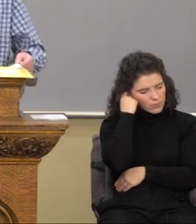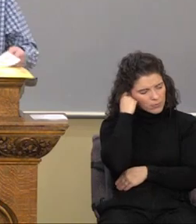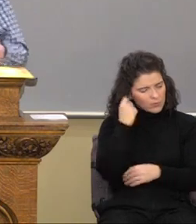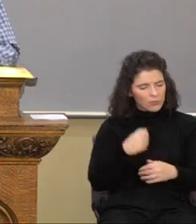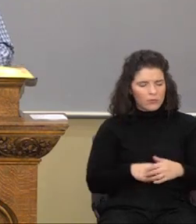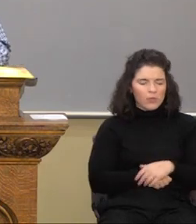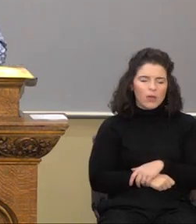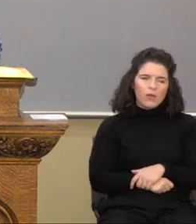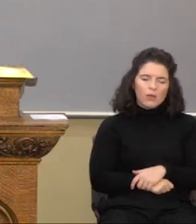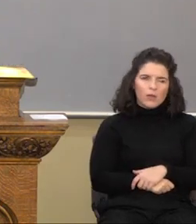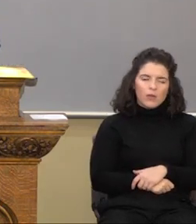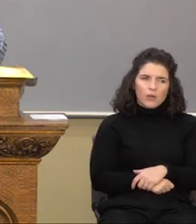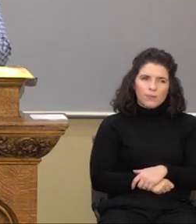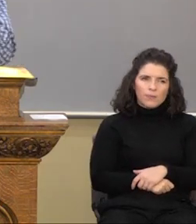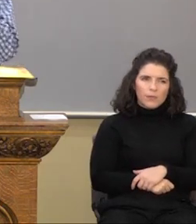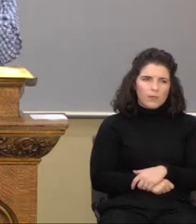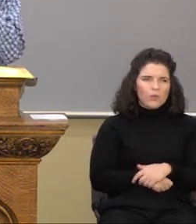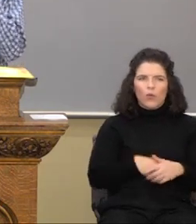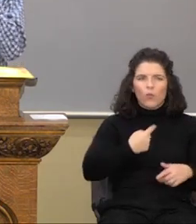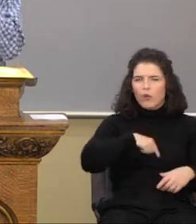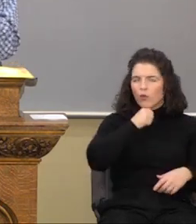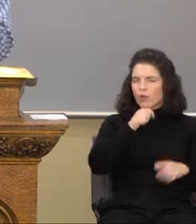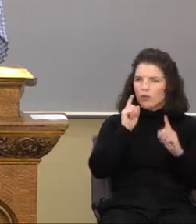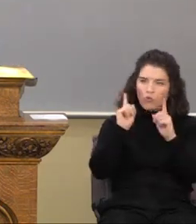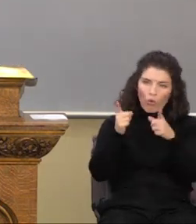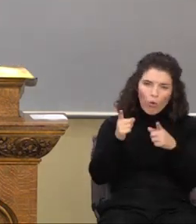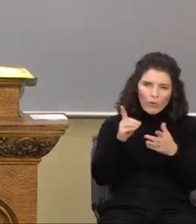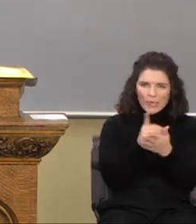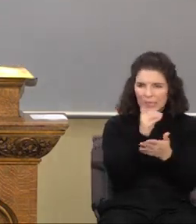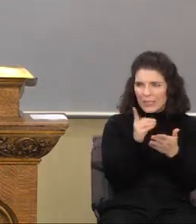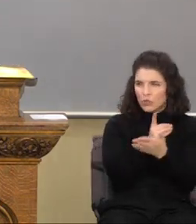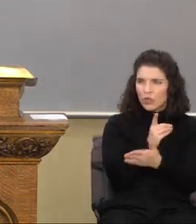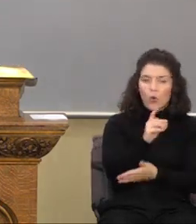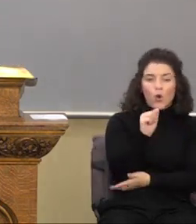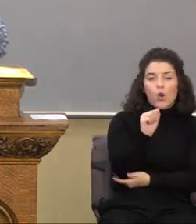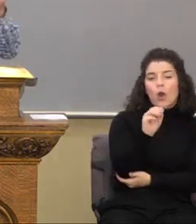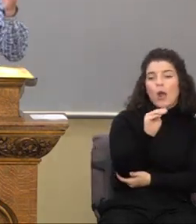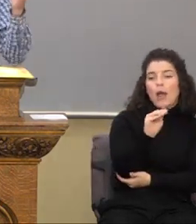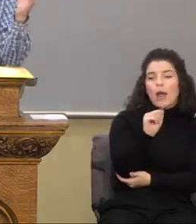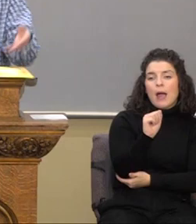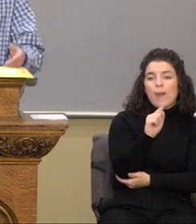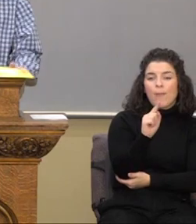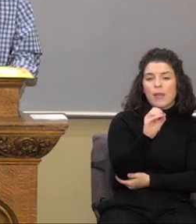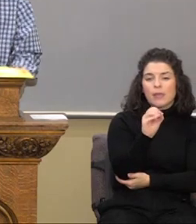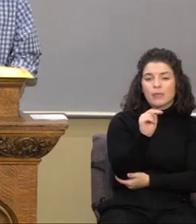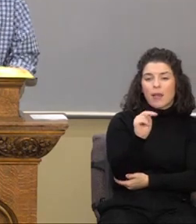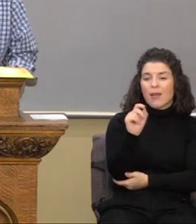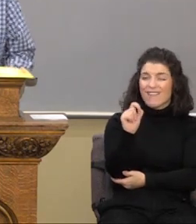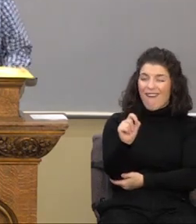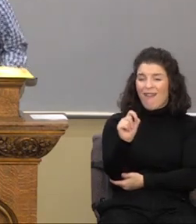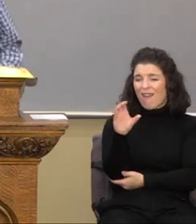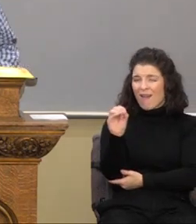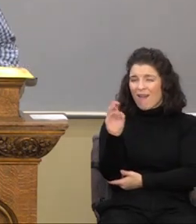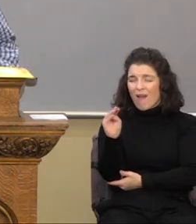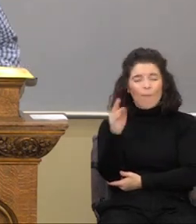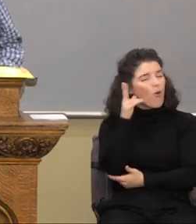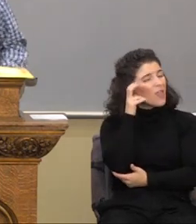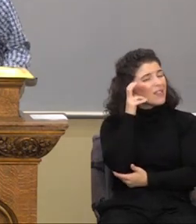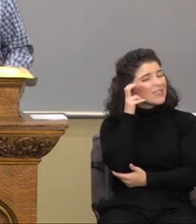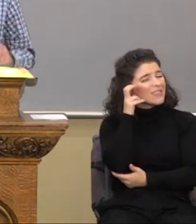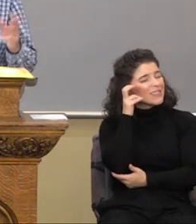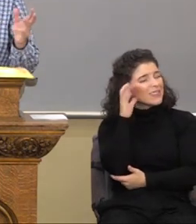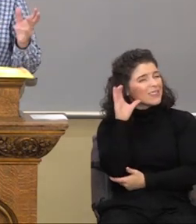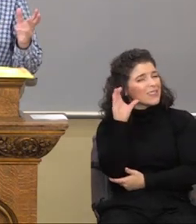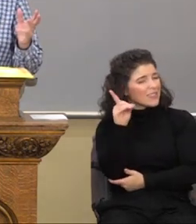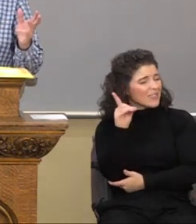And, you know, we don't need to go to the dictionary. We don't need to go to Amazon.com. We don't need to listen to a CD to learn about